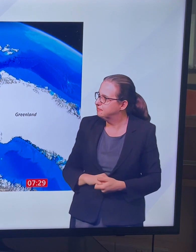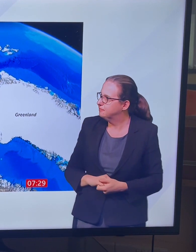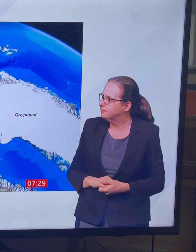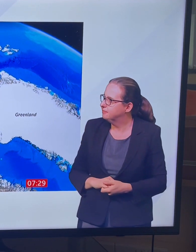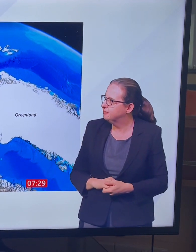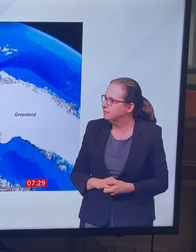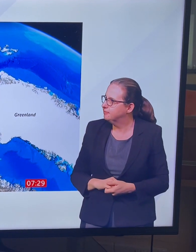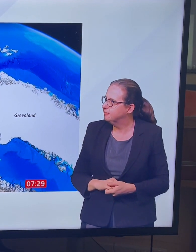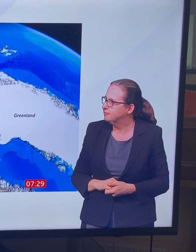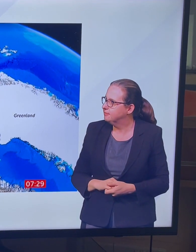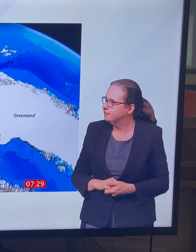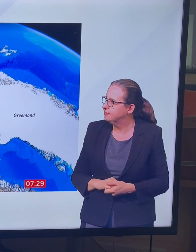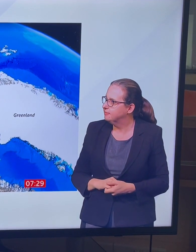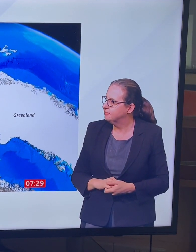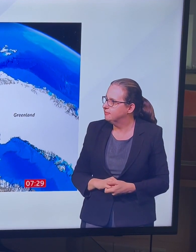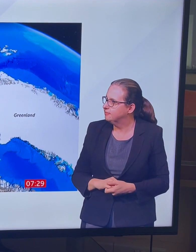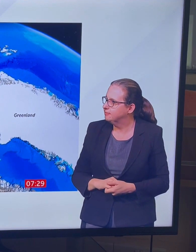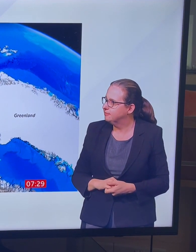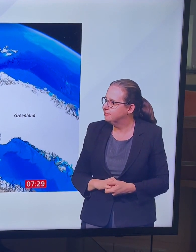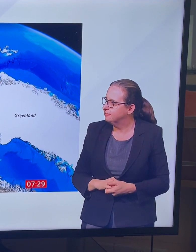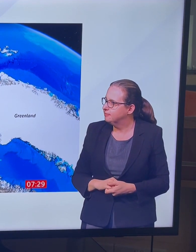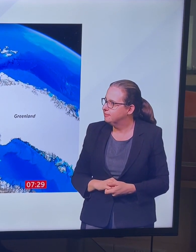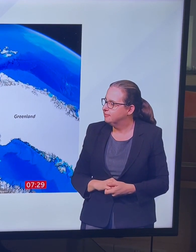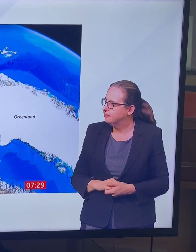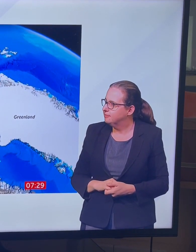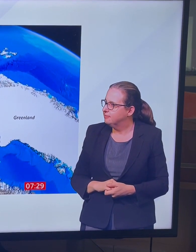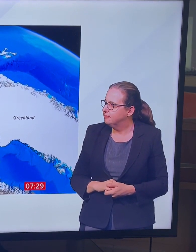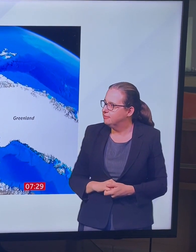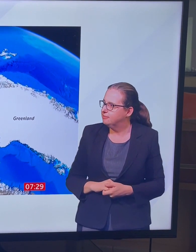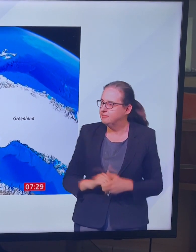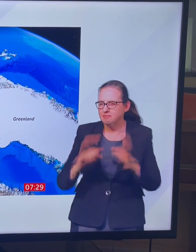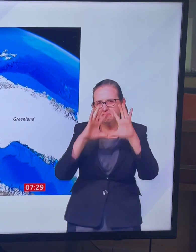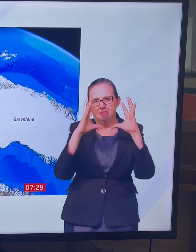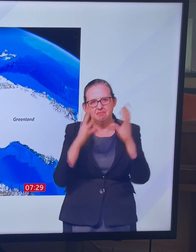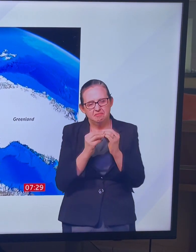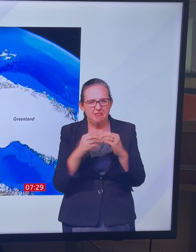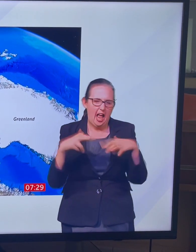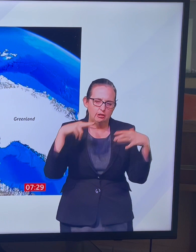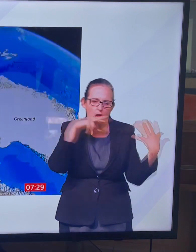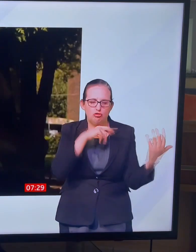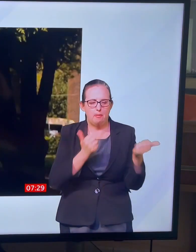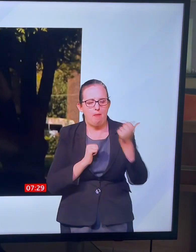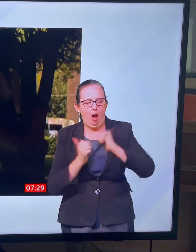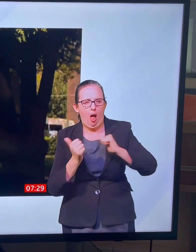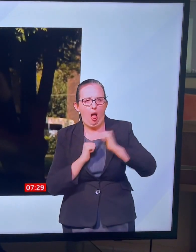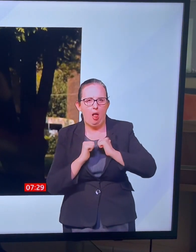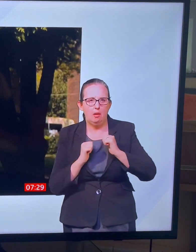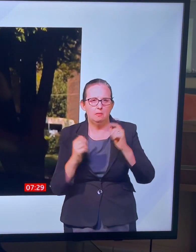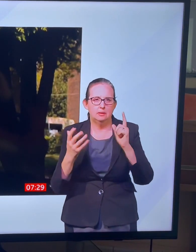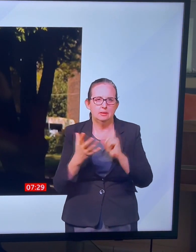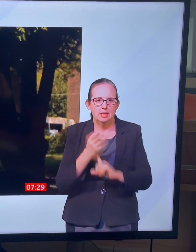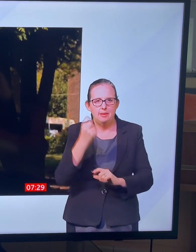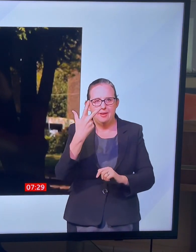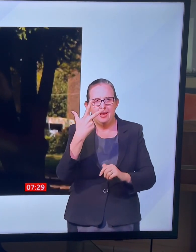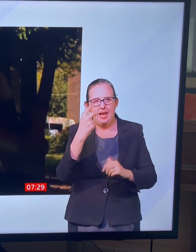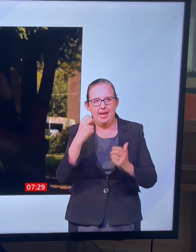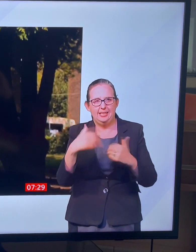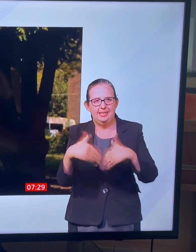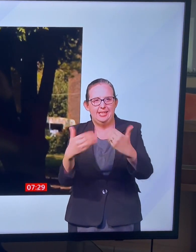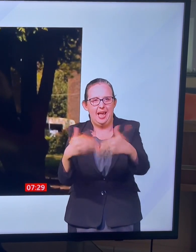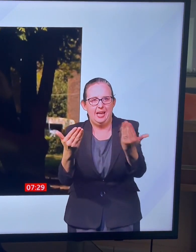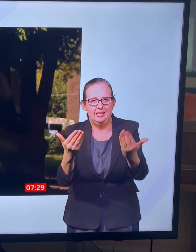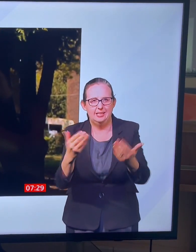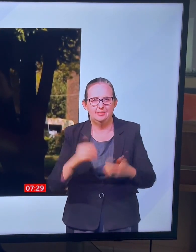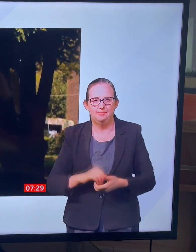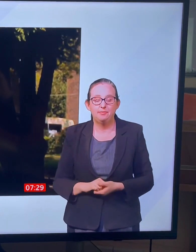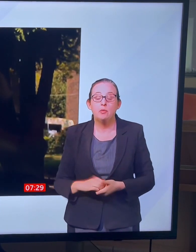is 800 miles. And so the whole expedition is about 80 days. One of the things that we'll learn about is how to stop polar bears from